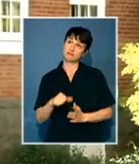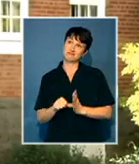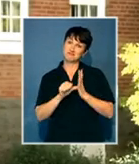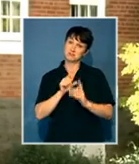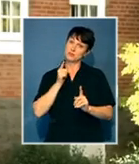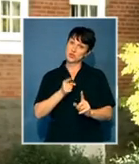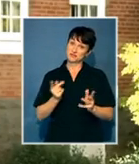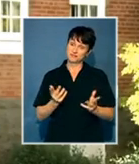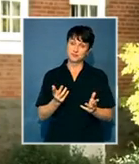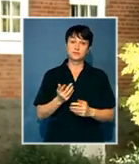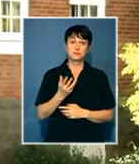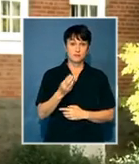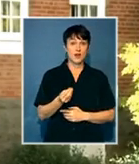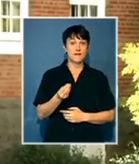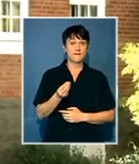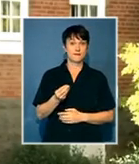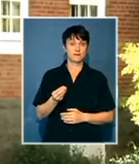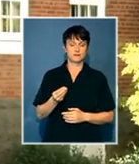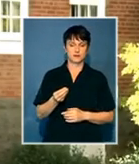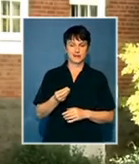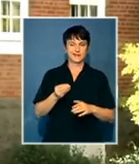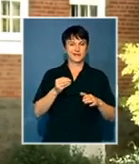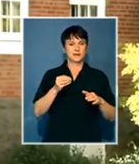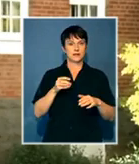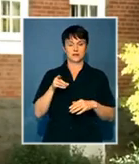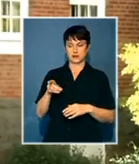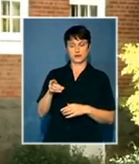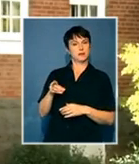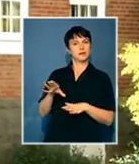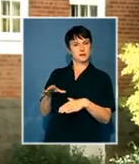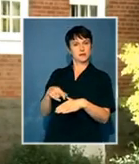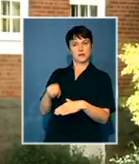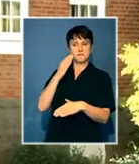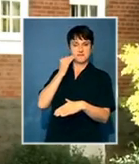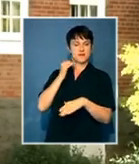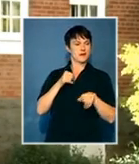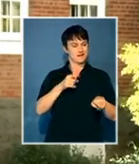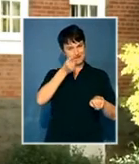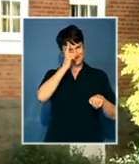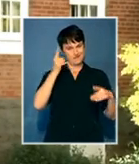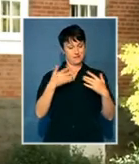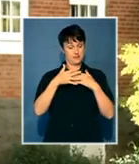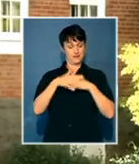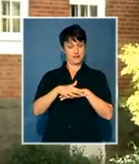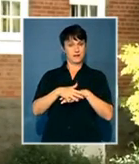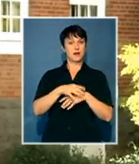having a black institution merging with a striving white institution does not necessarily guarantee